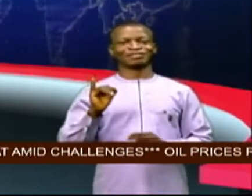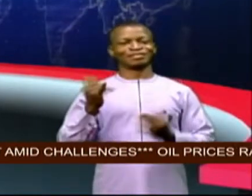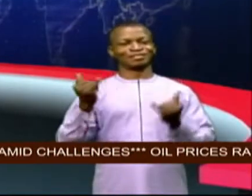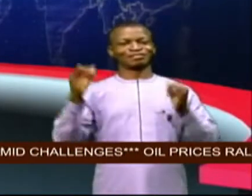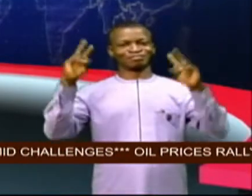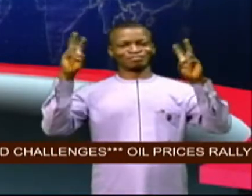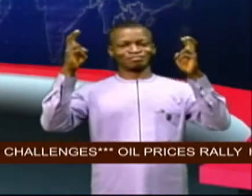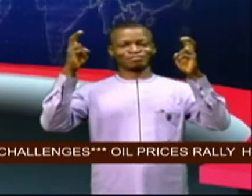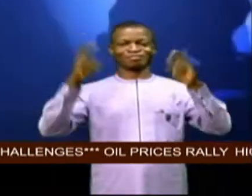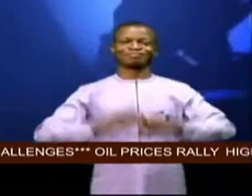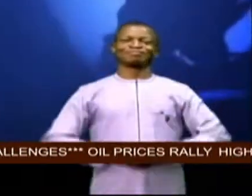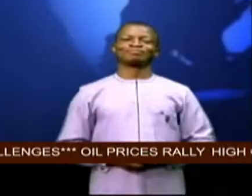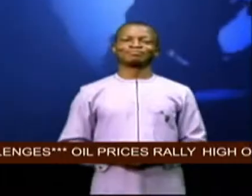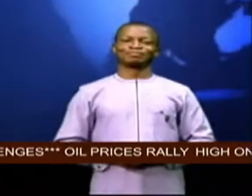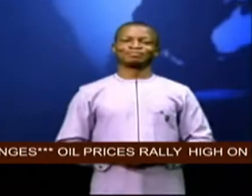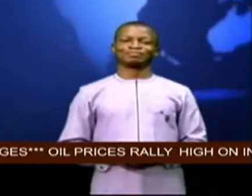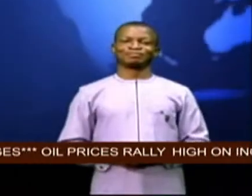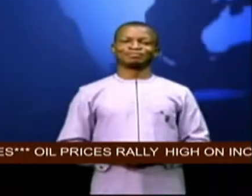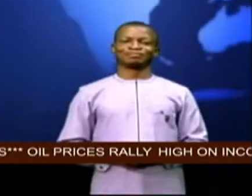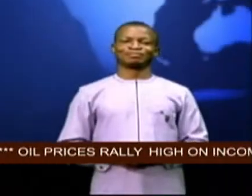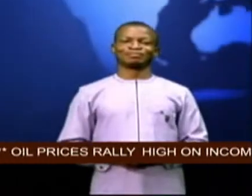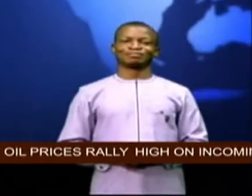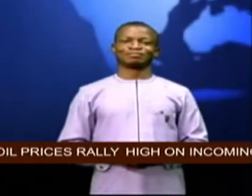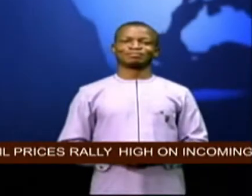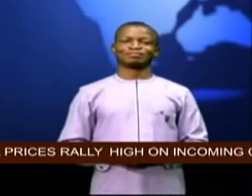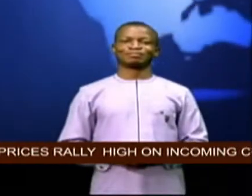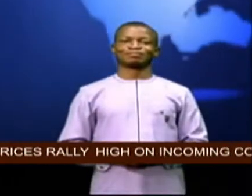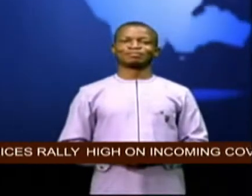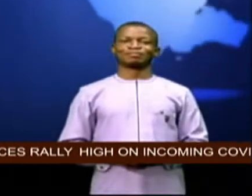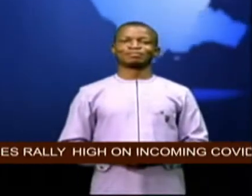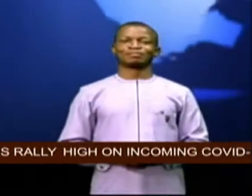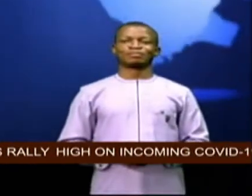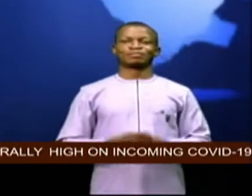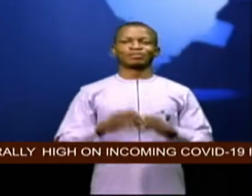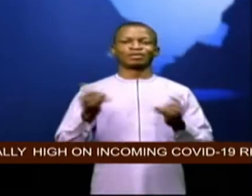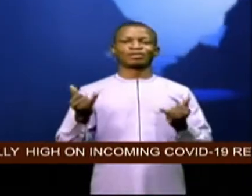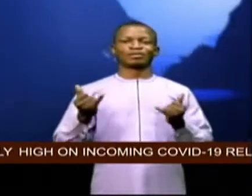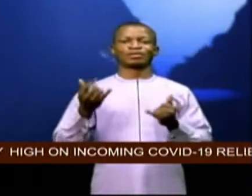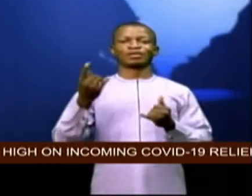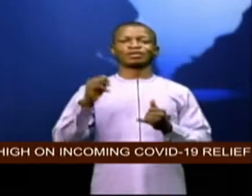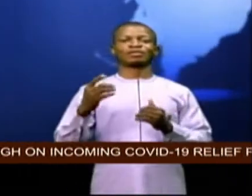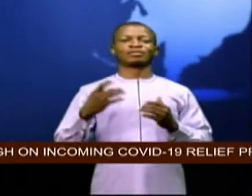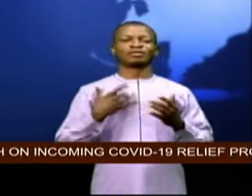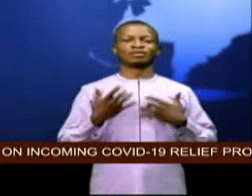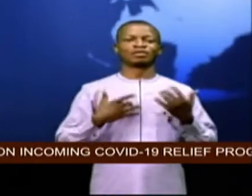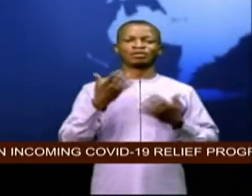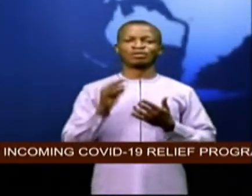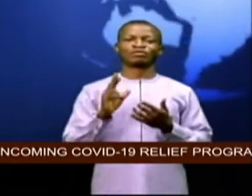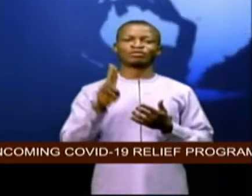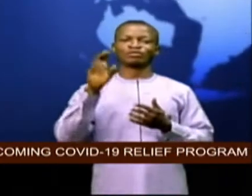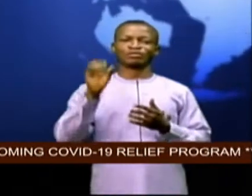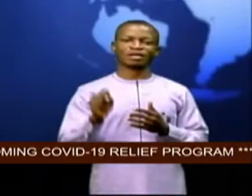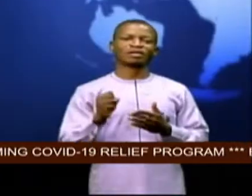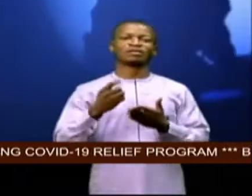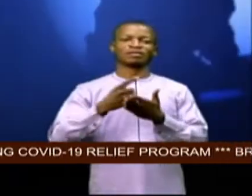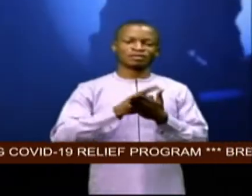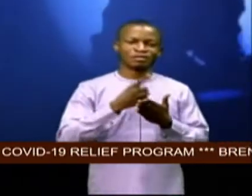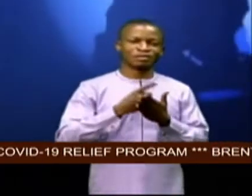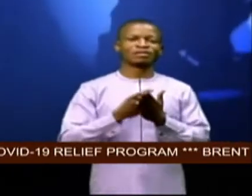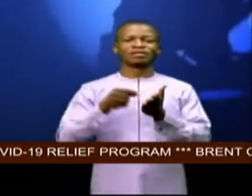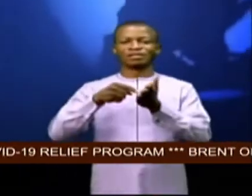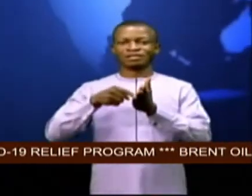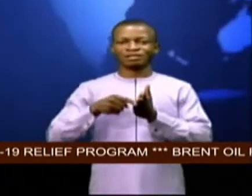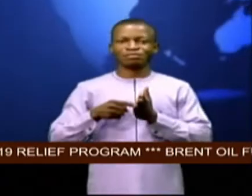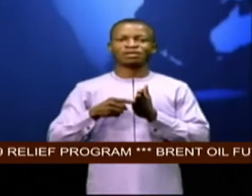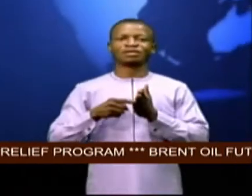headlines preserve protect and defend the constitution of the united states constitution of the united states